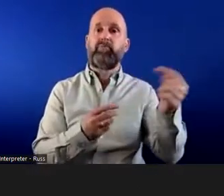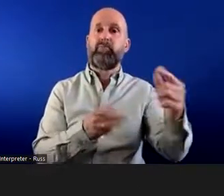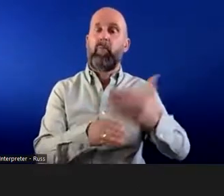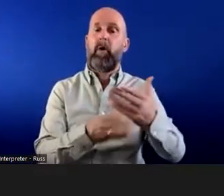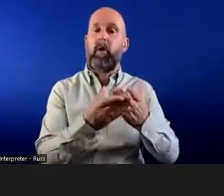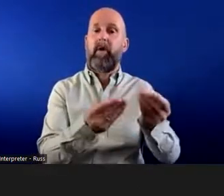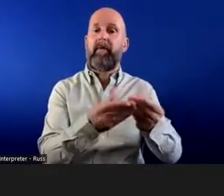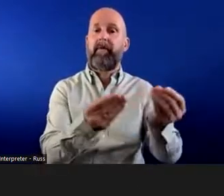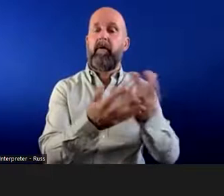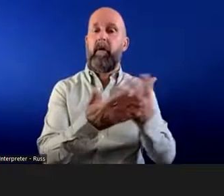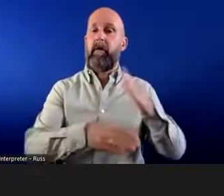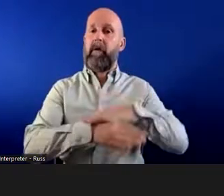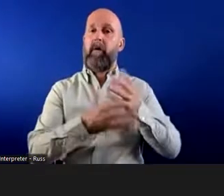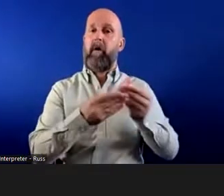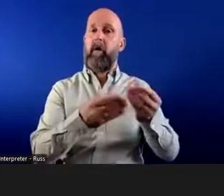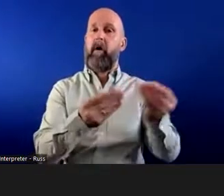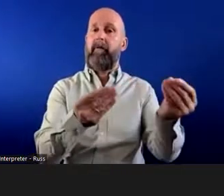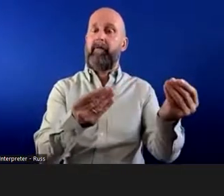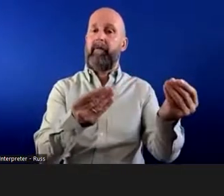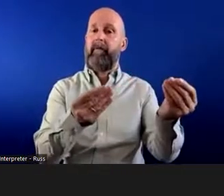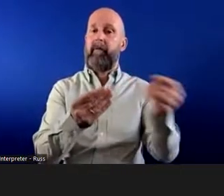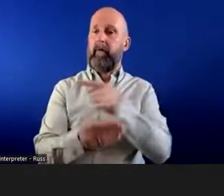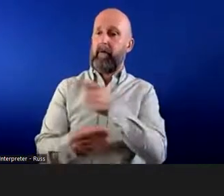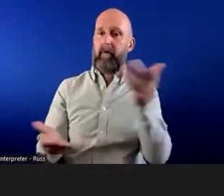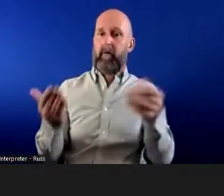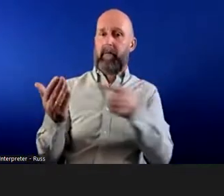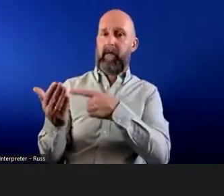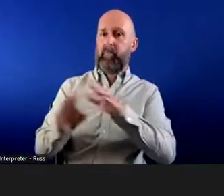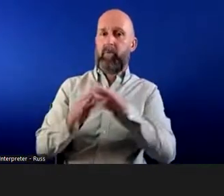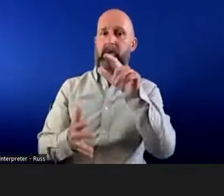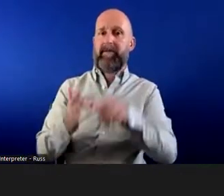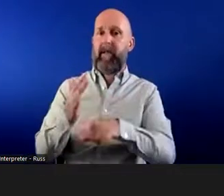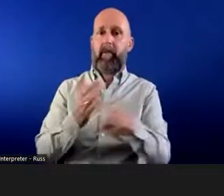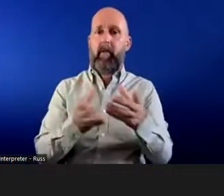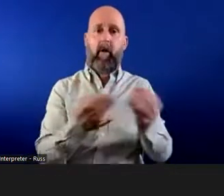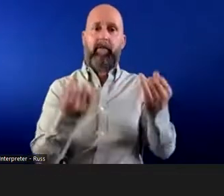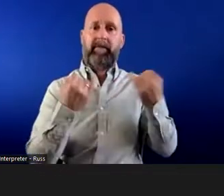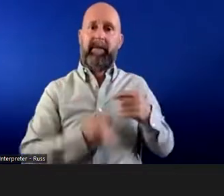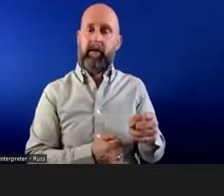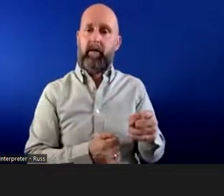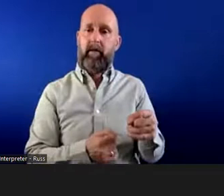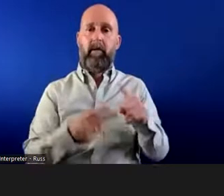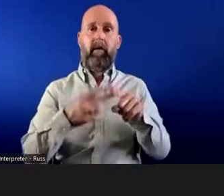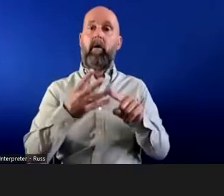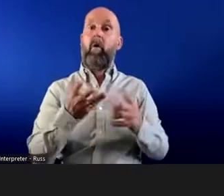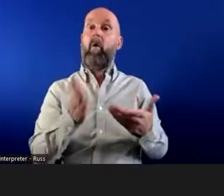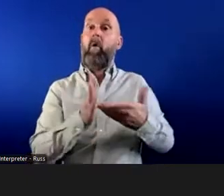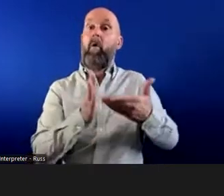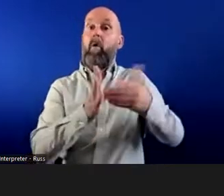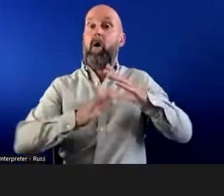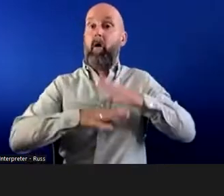needing higher than average days off work as sick leave, or requiring regular breaks.